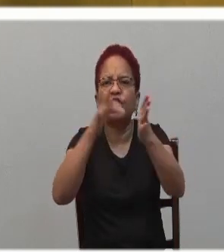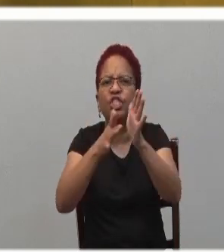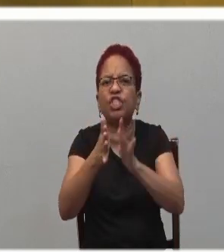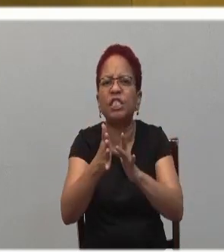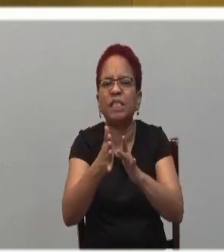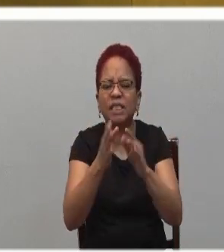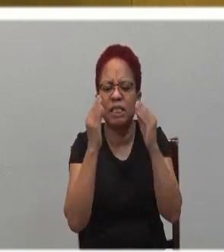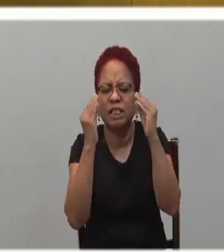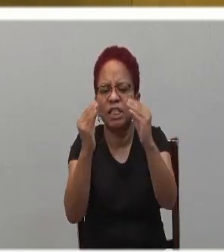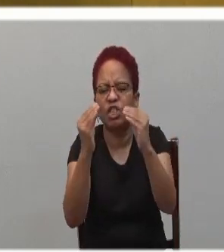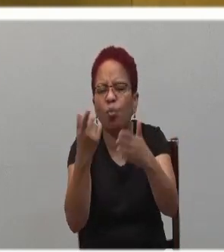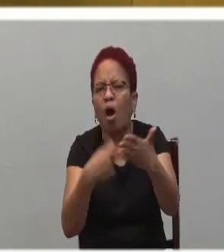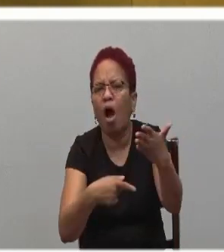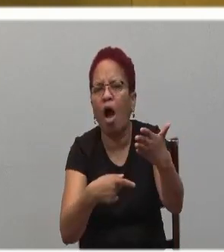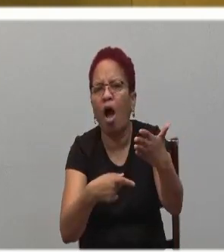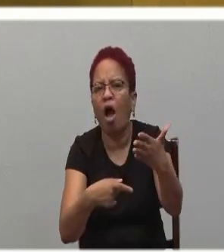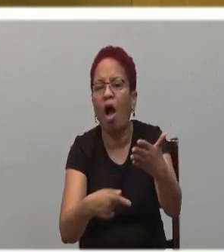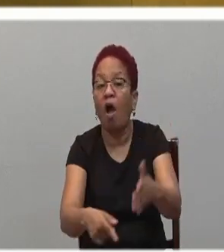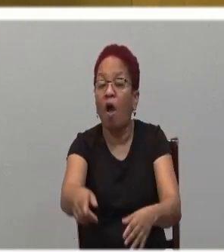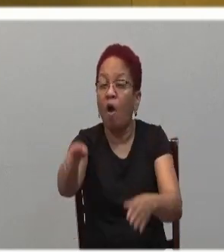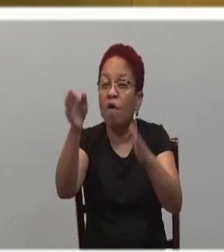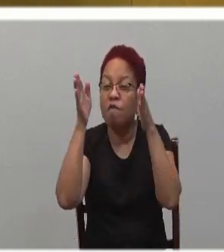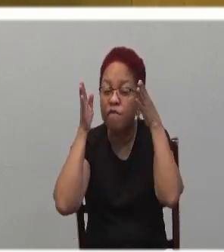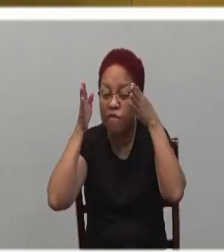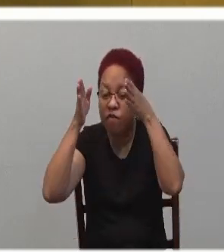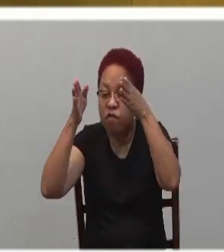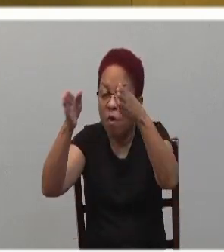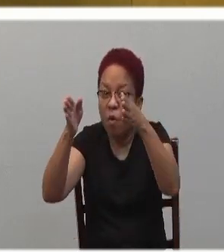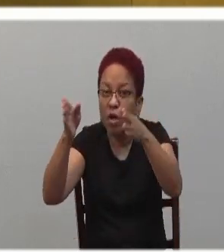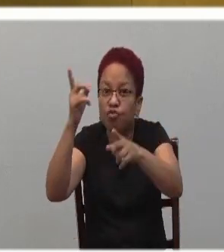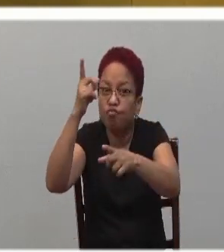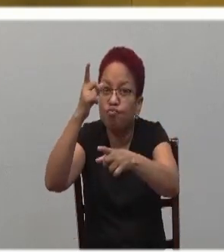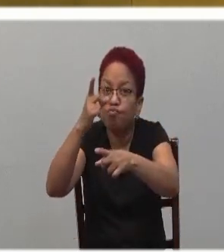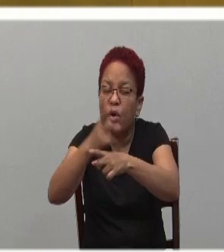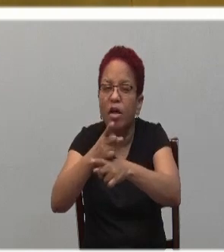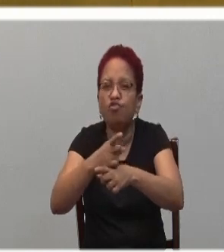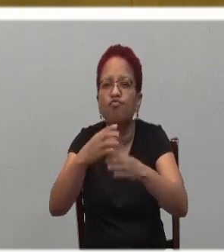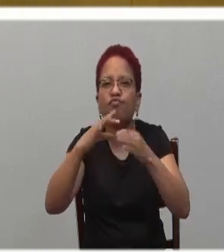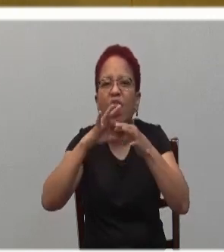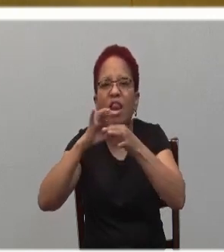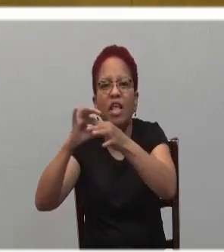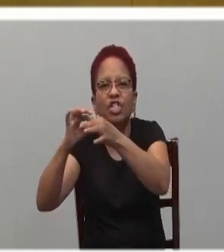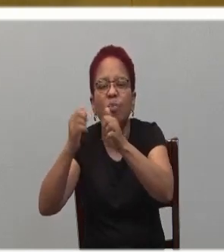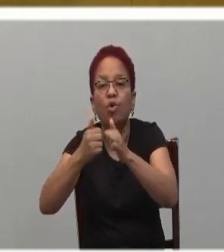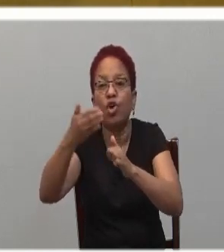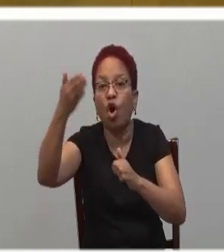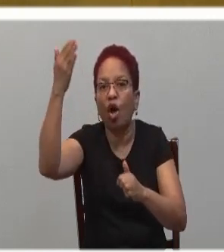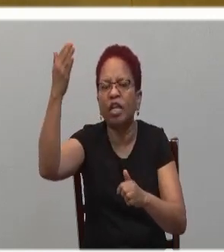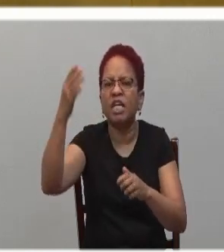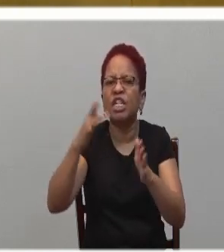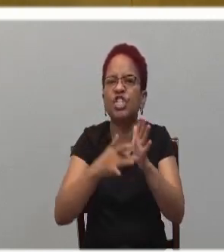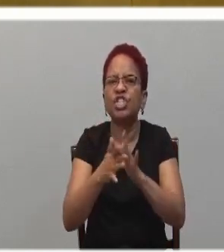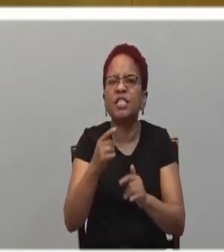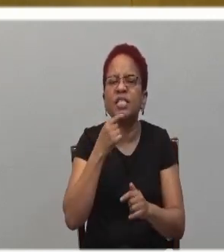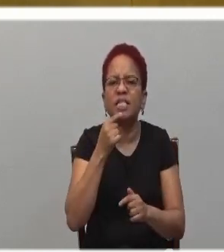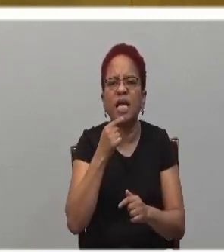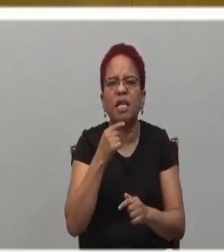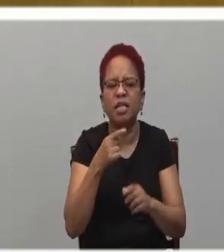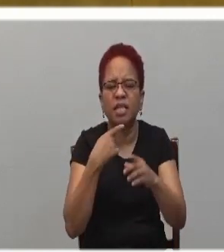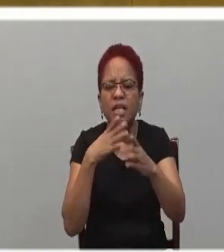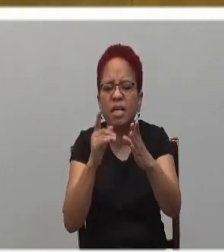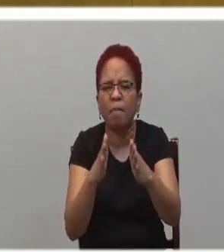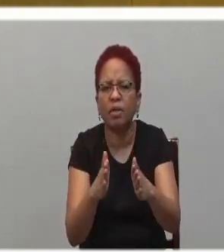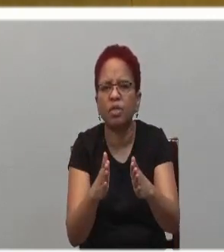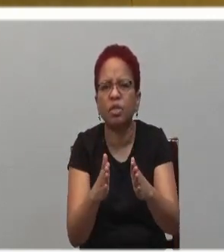relationship with God. So using himself as an example, Jesus says to his disciples,